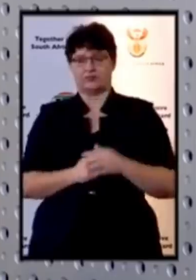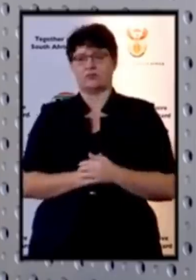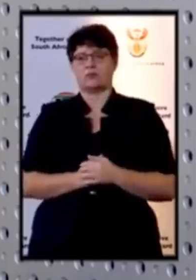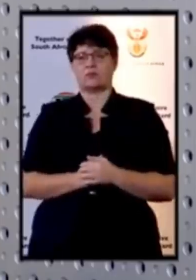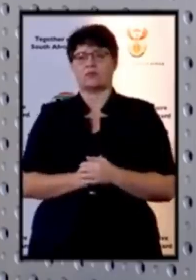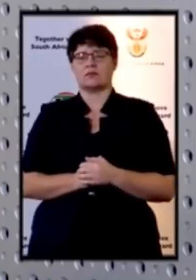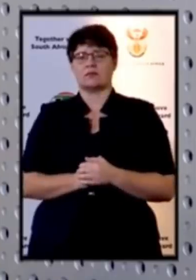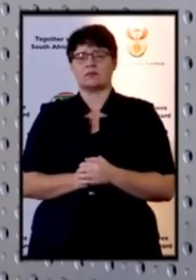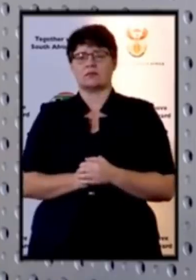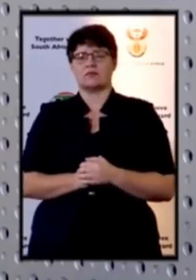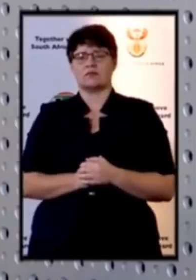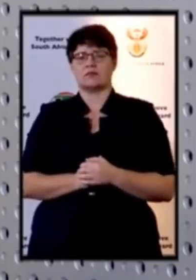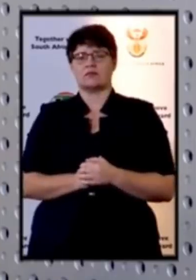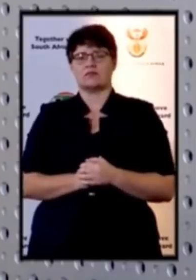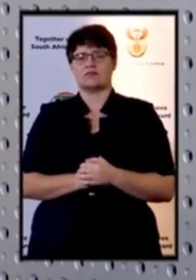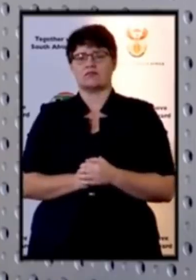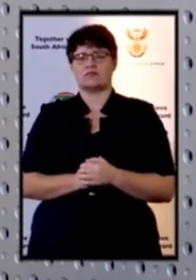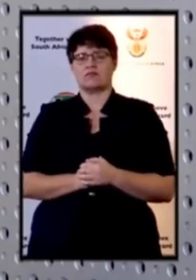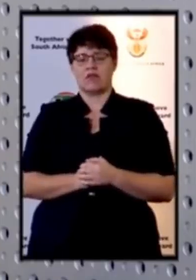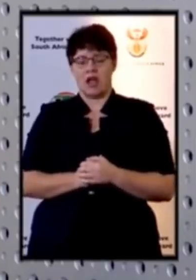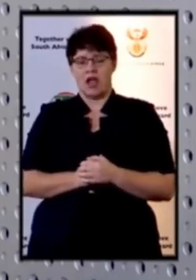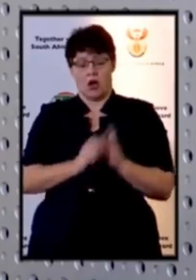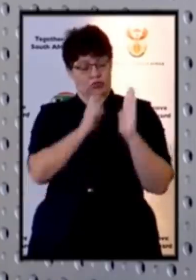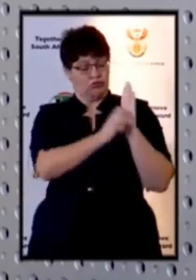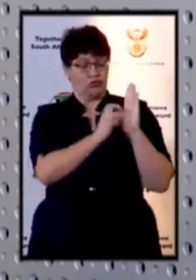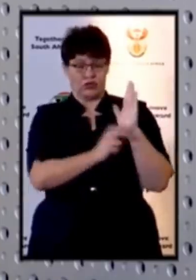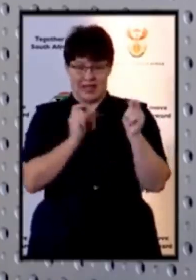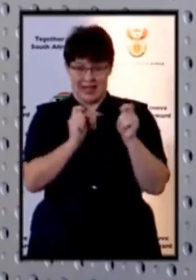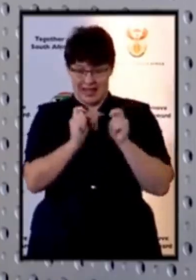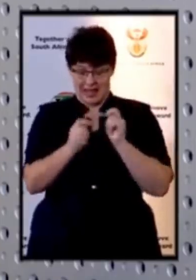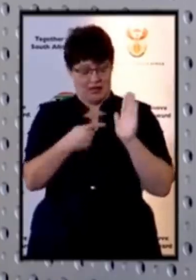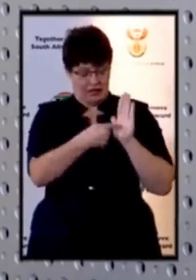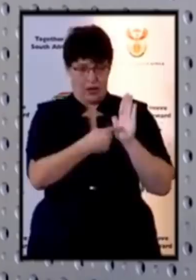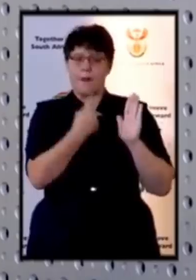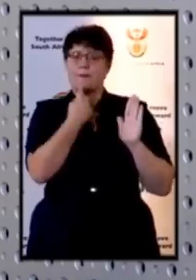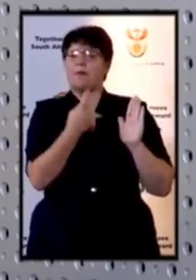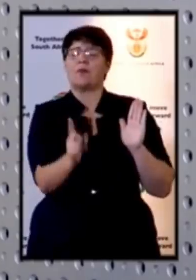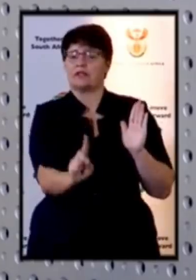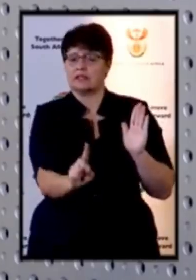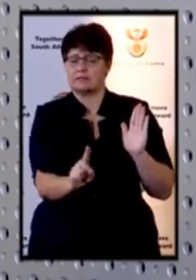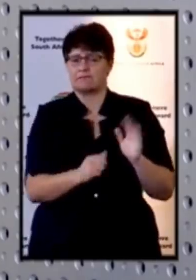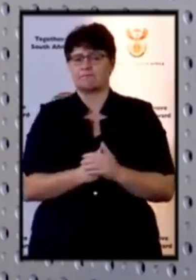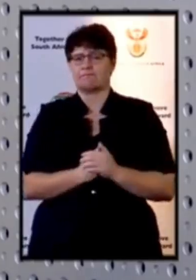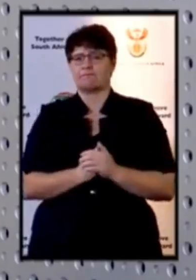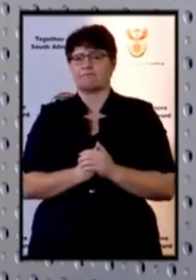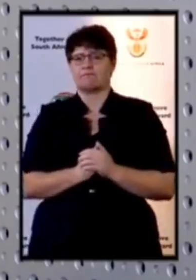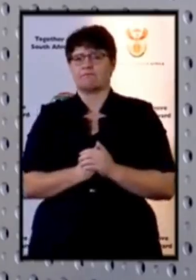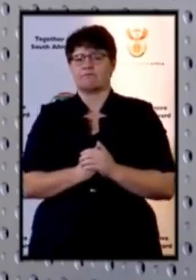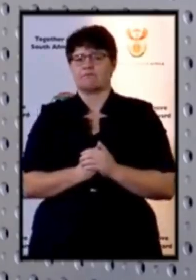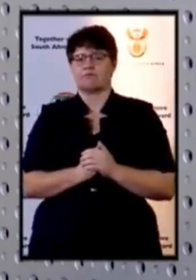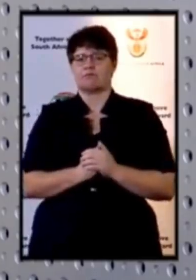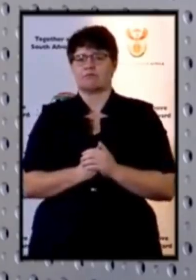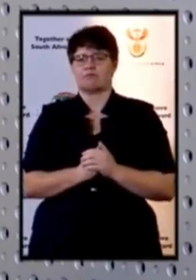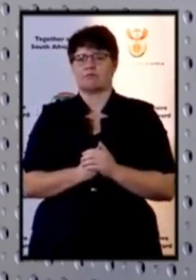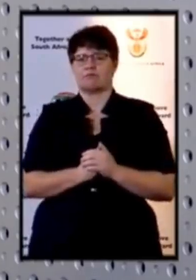in the new in in the amendments we are stressing the issue of the prohibition